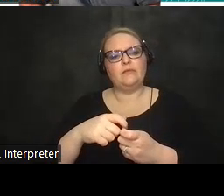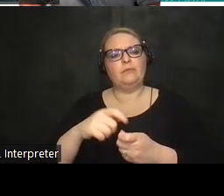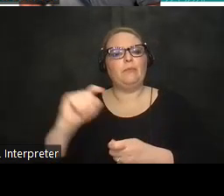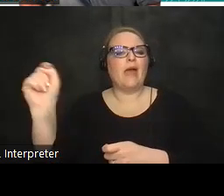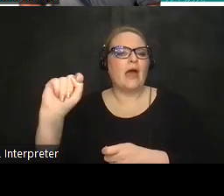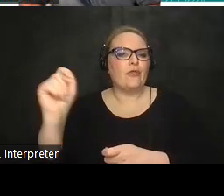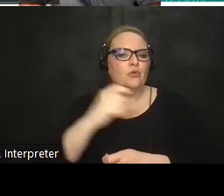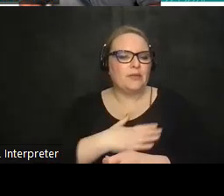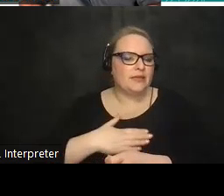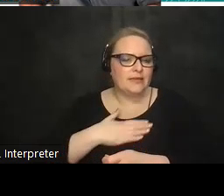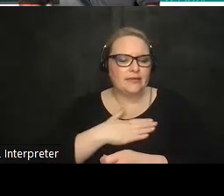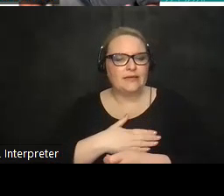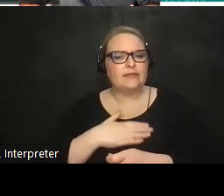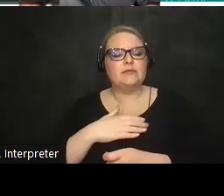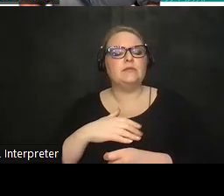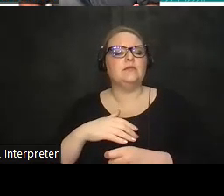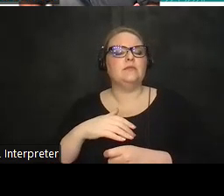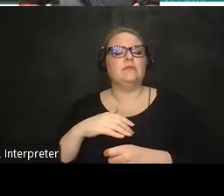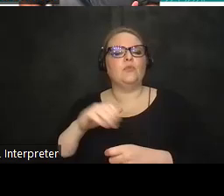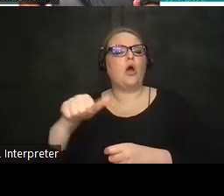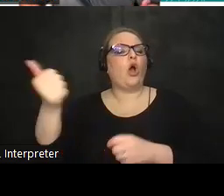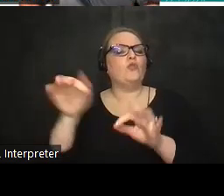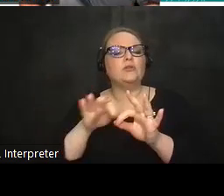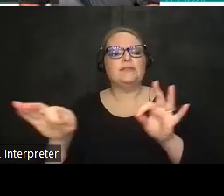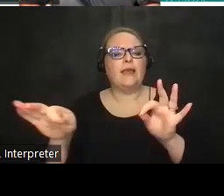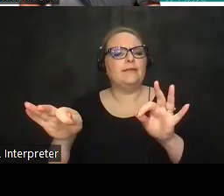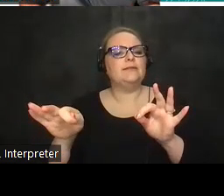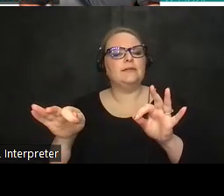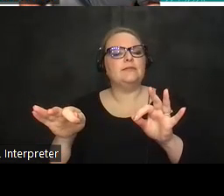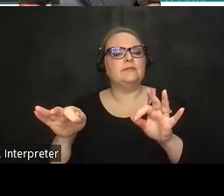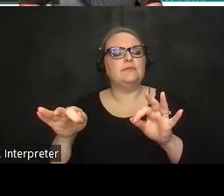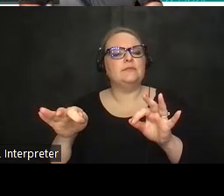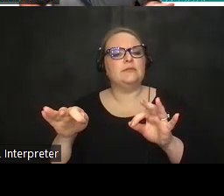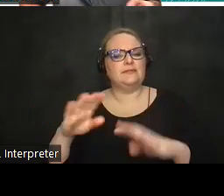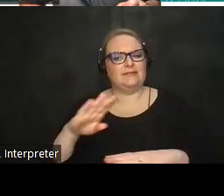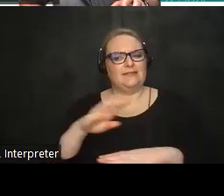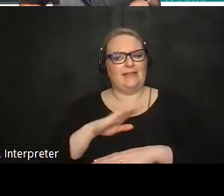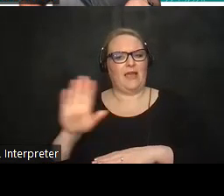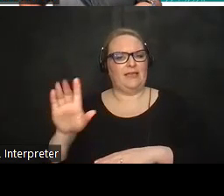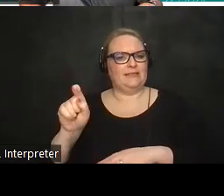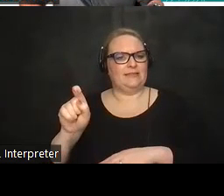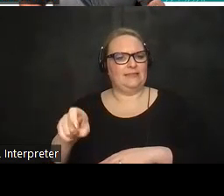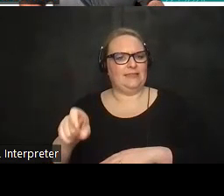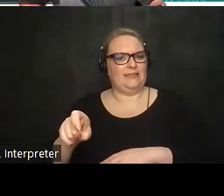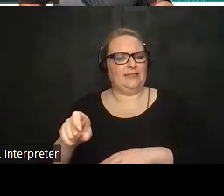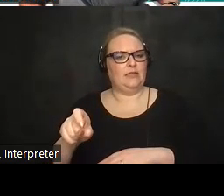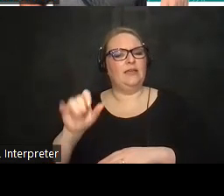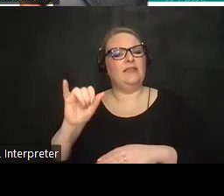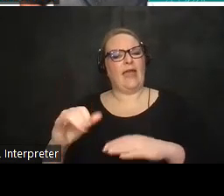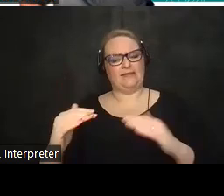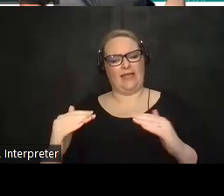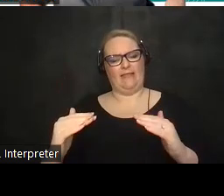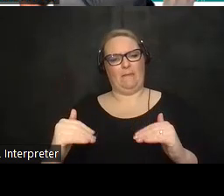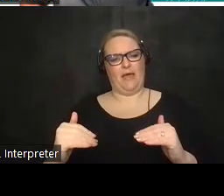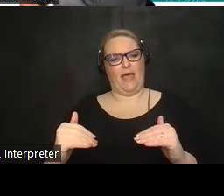or um some other sentence where he was fulfilling a need that would be very low at the bottom of